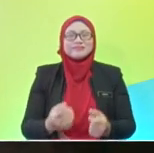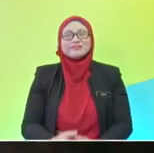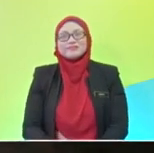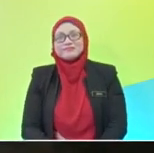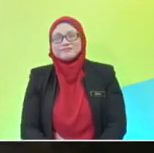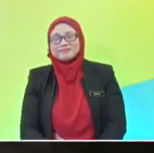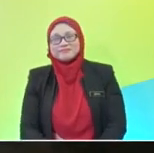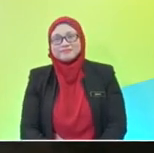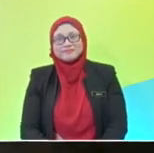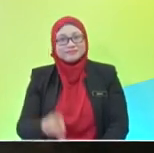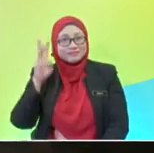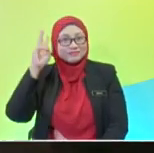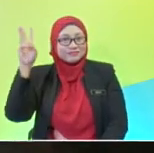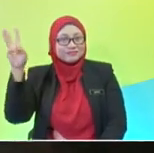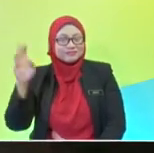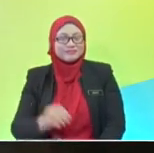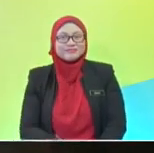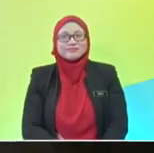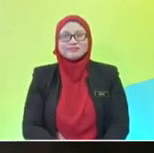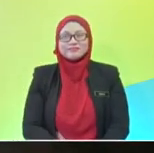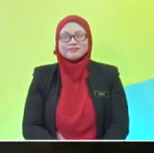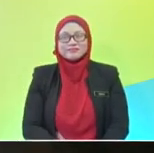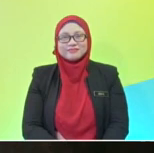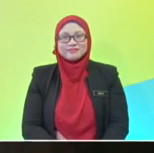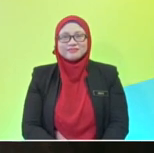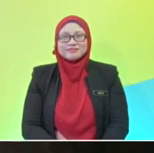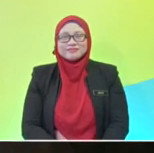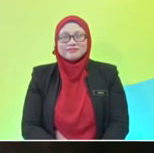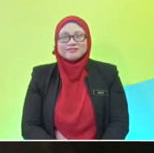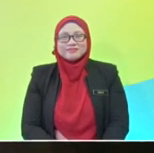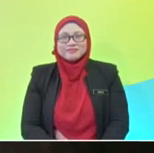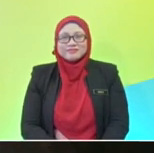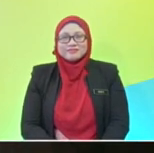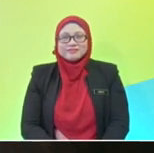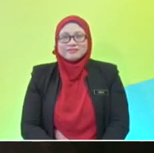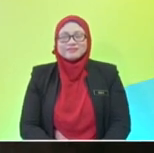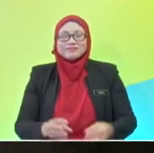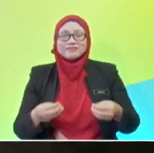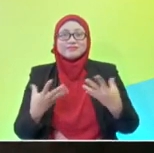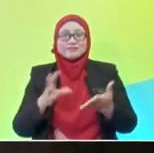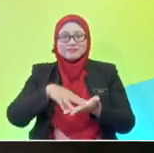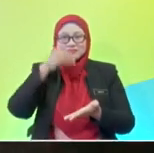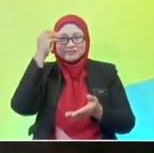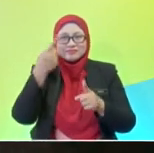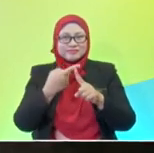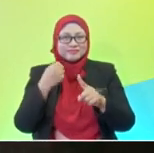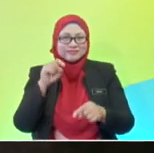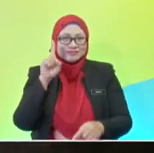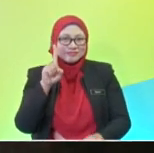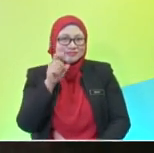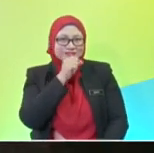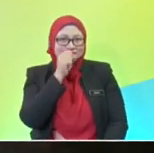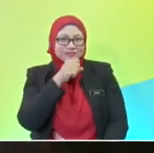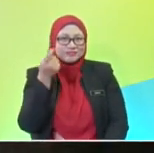Wow, Madam Ina, I believe there are a lot of things that we can learn from the song just now. Exactly. In one minute, we have explored